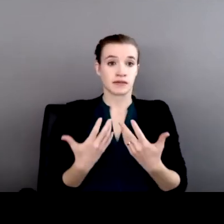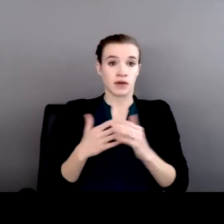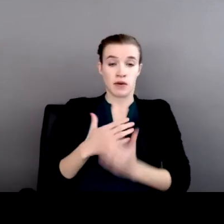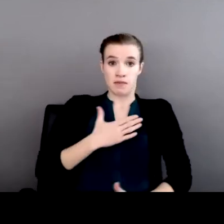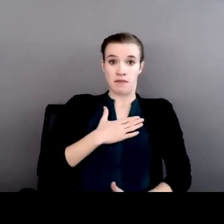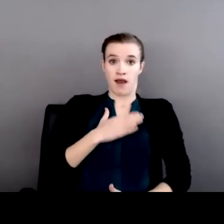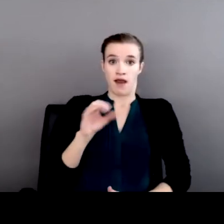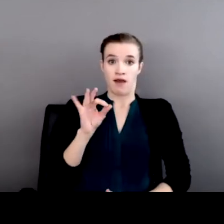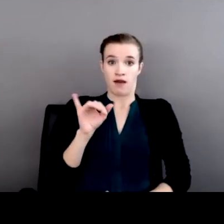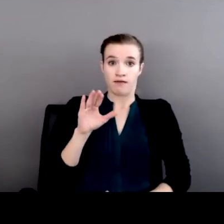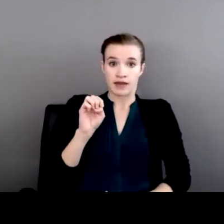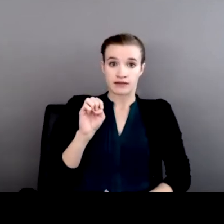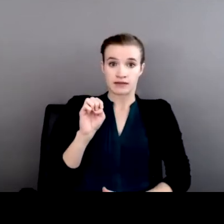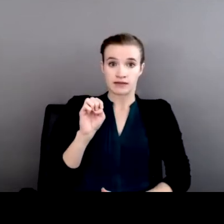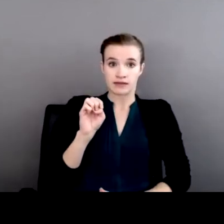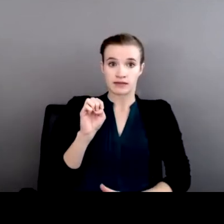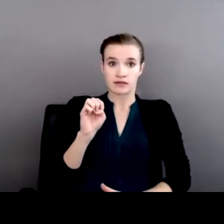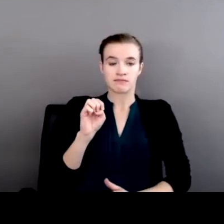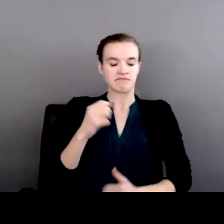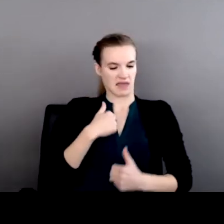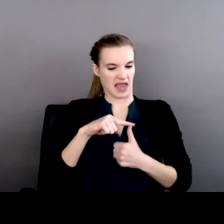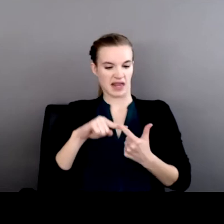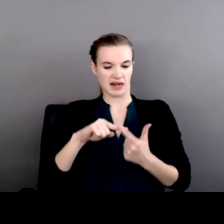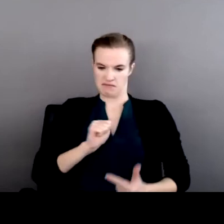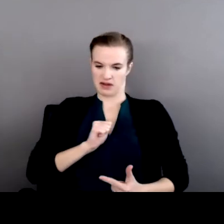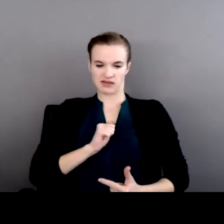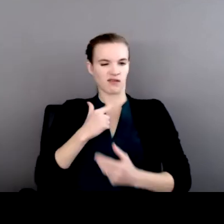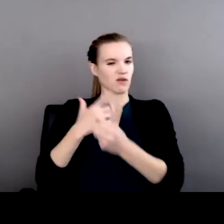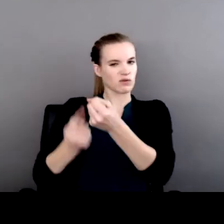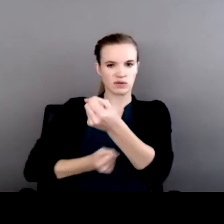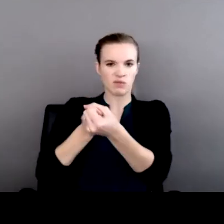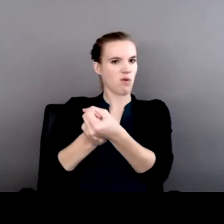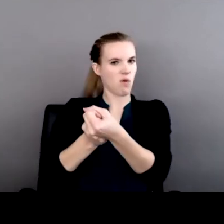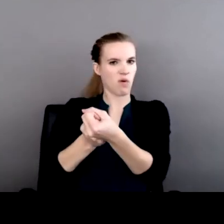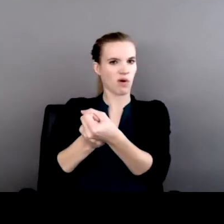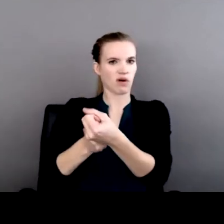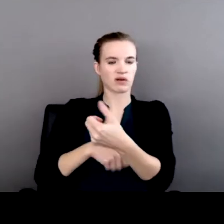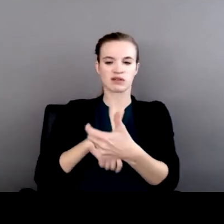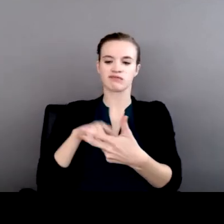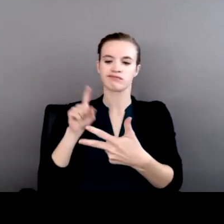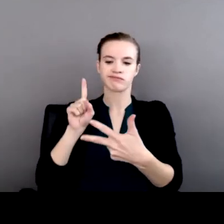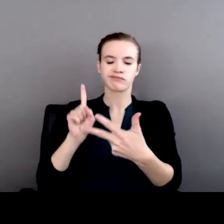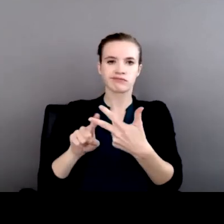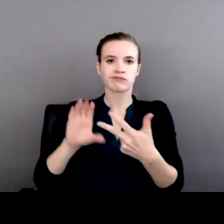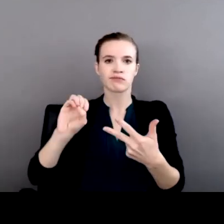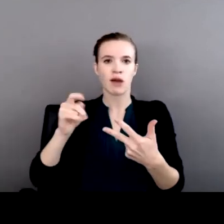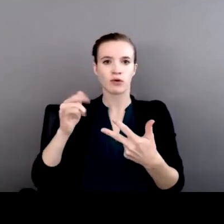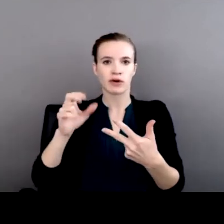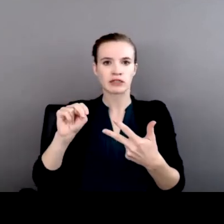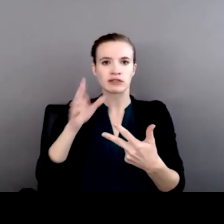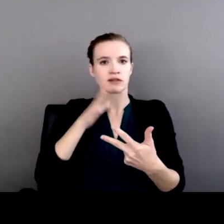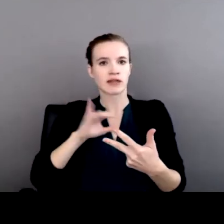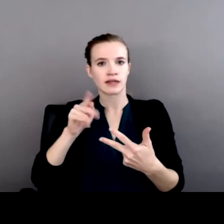and I strongly support the policy purposes of Operation Lady Justice, Savannah's